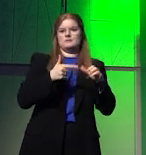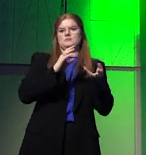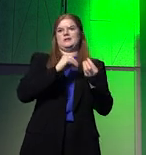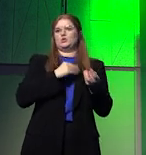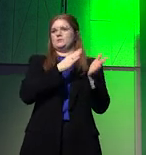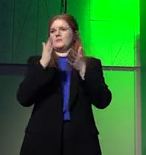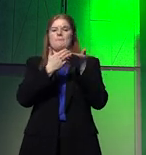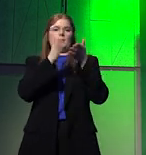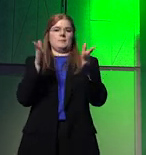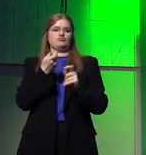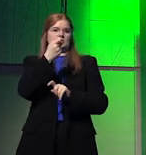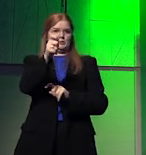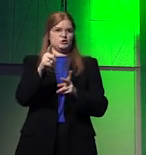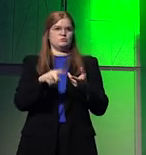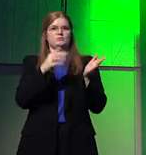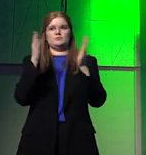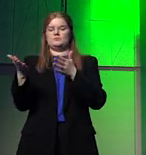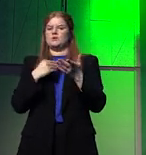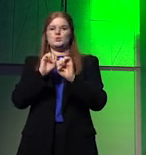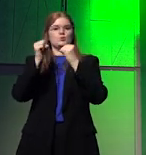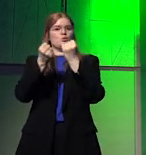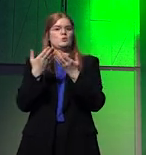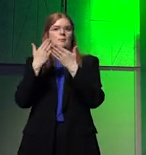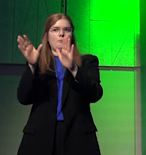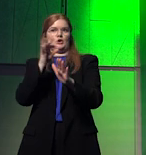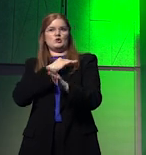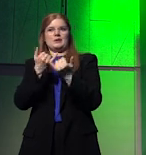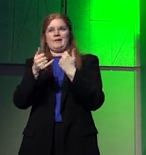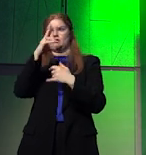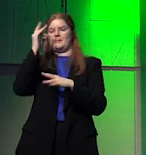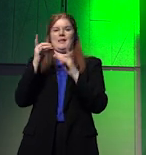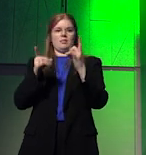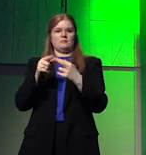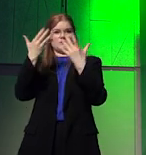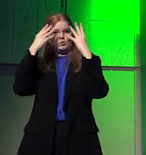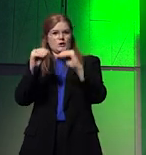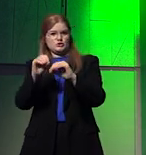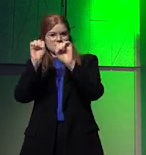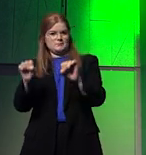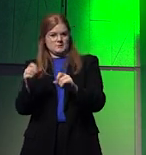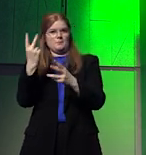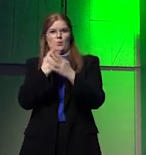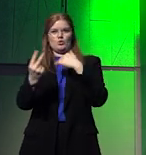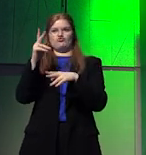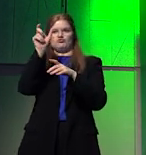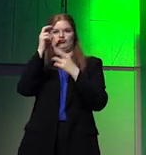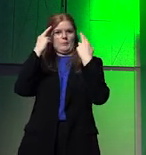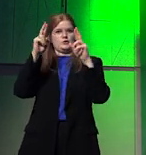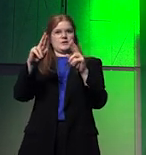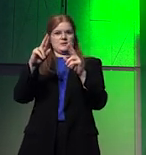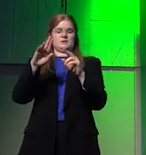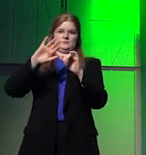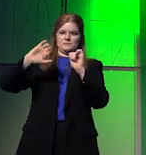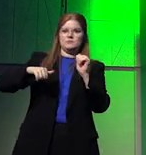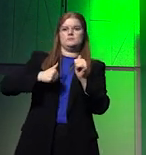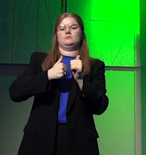public transportation into social public goods such as health and education which represent the backbone of a